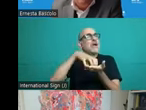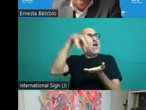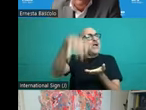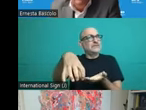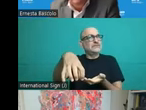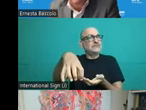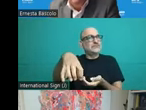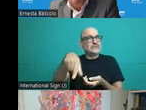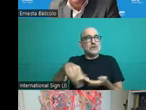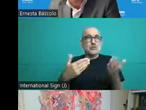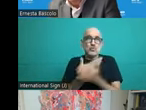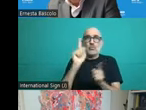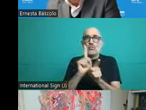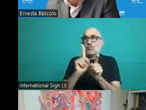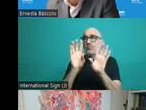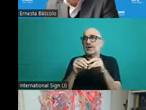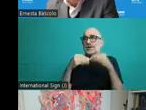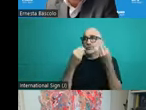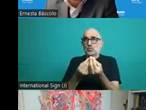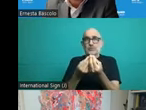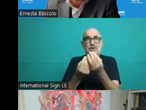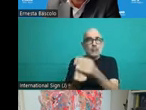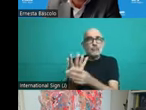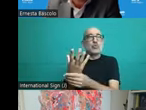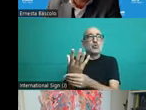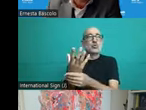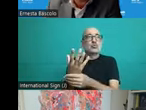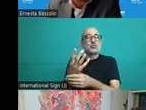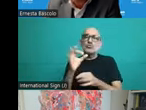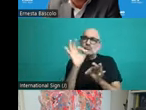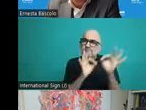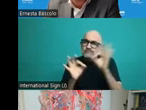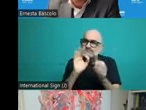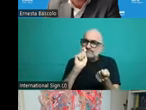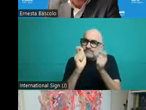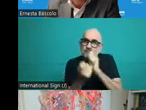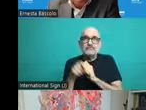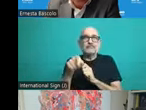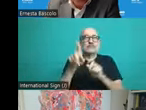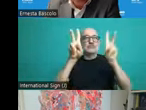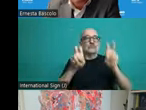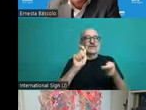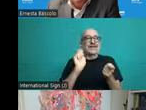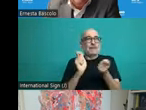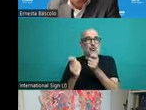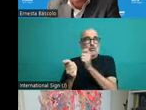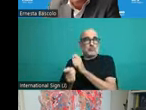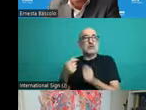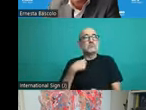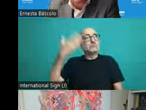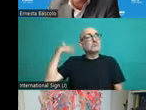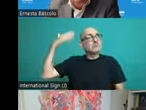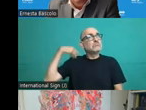the design of the reform processes that I just mentioned. However, these